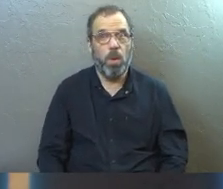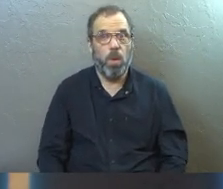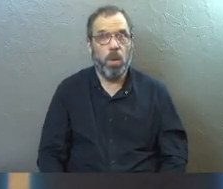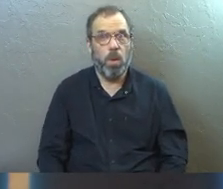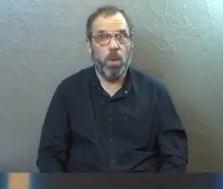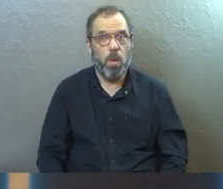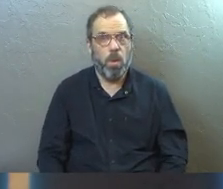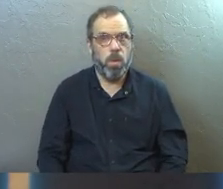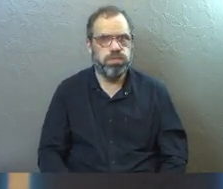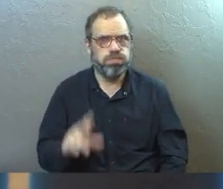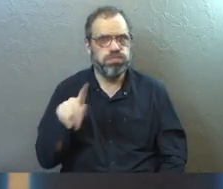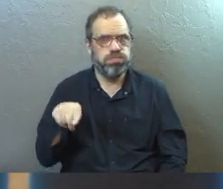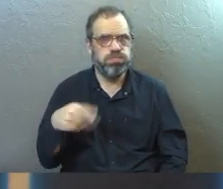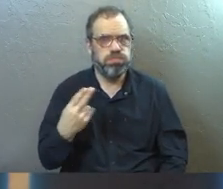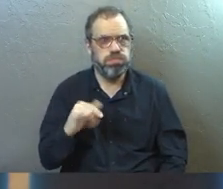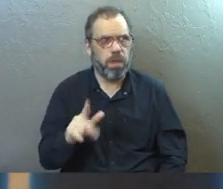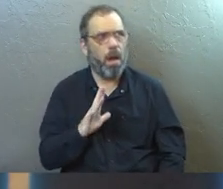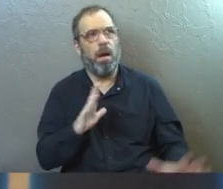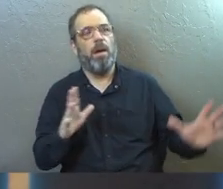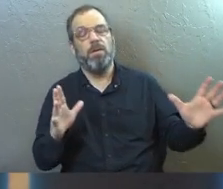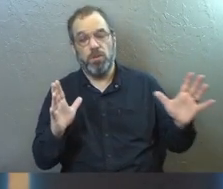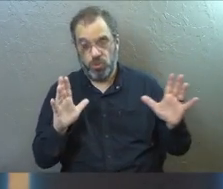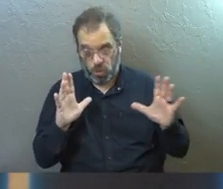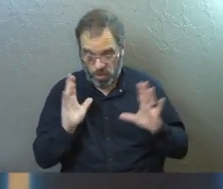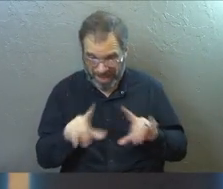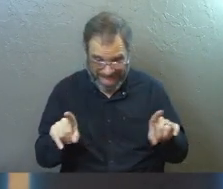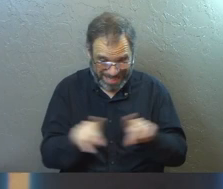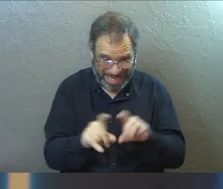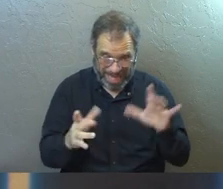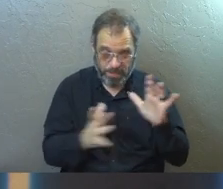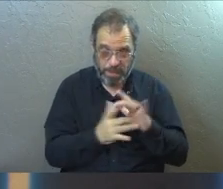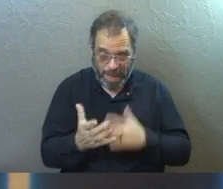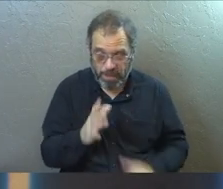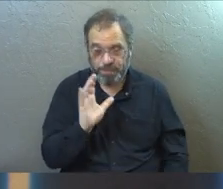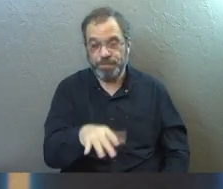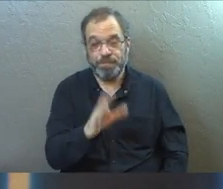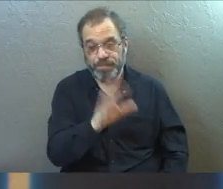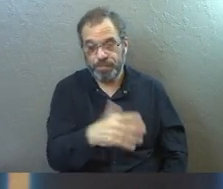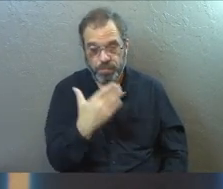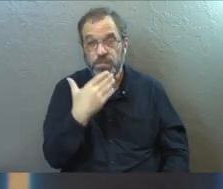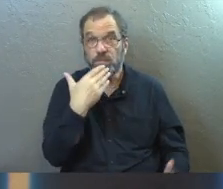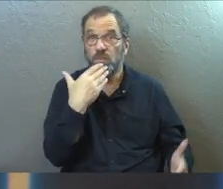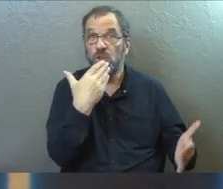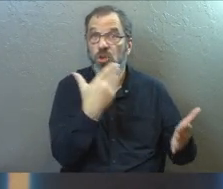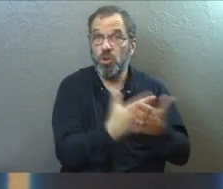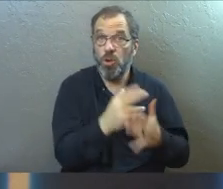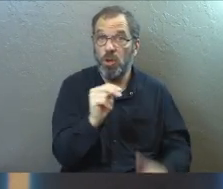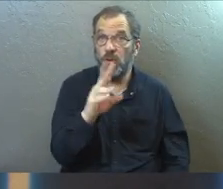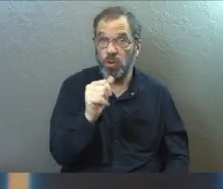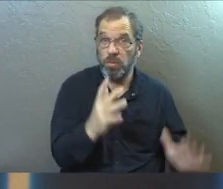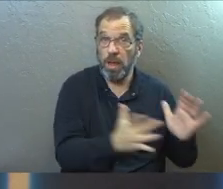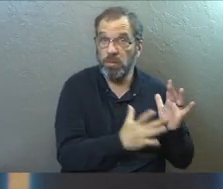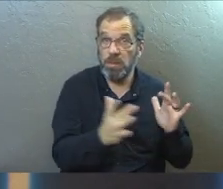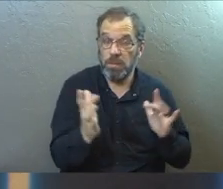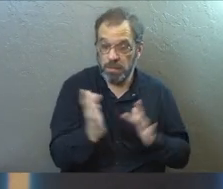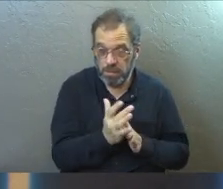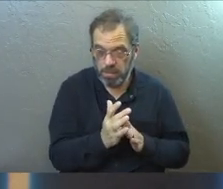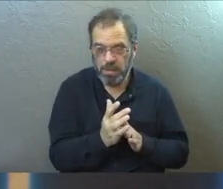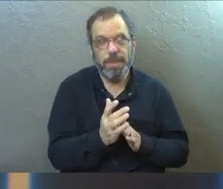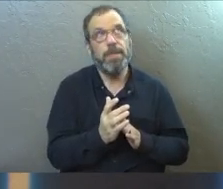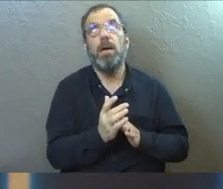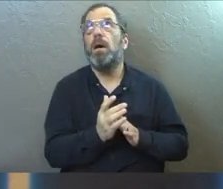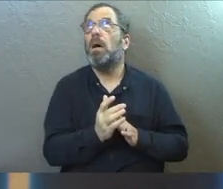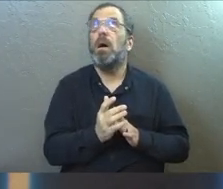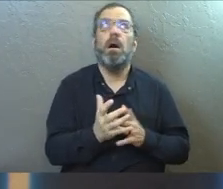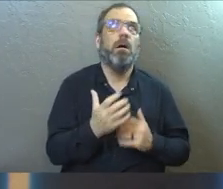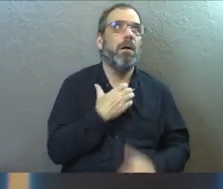opening for Philip to step into. And so beginning with that same scripture, Philip told him the good news about Jesus. Jesus, I would